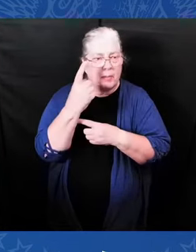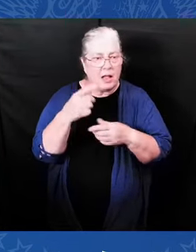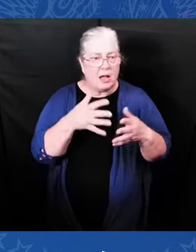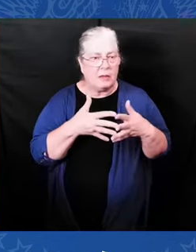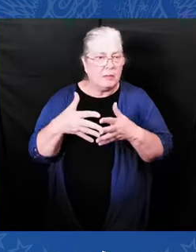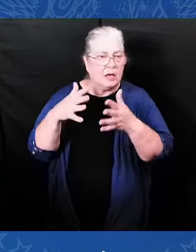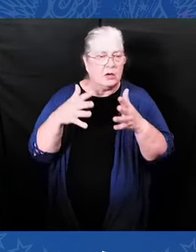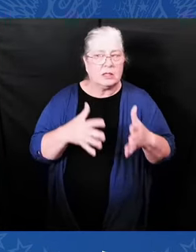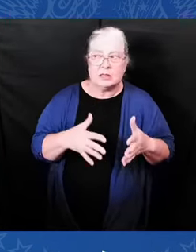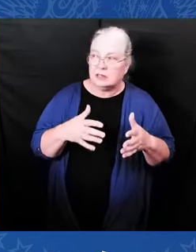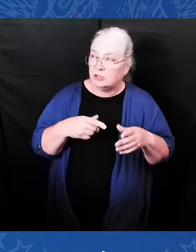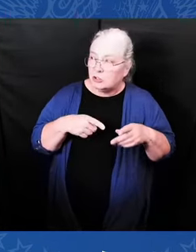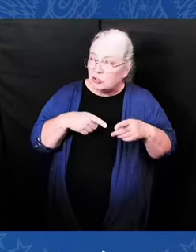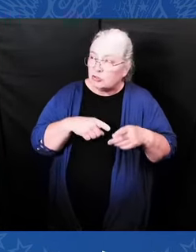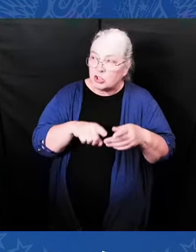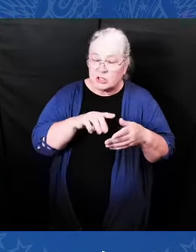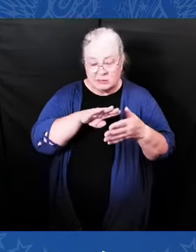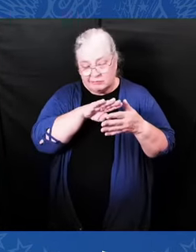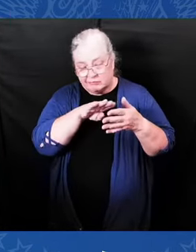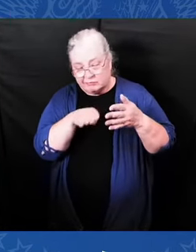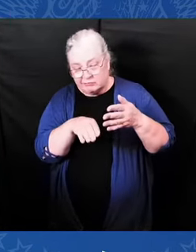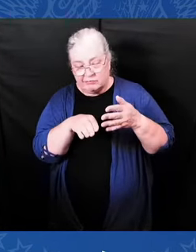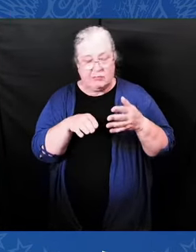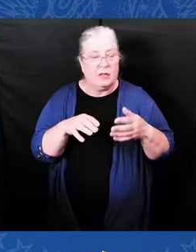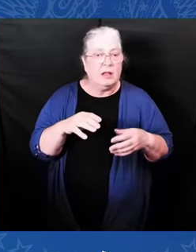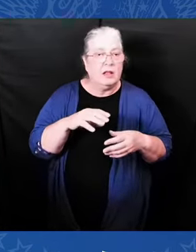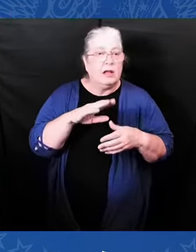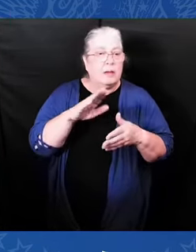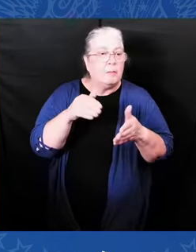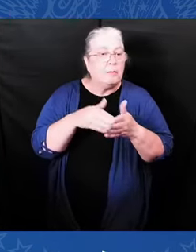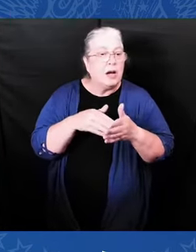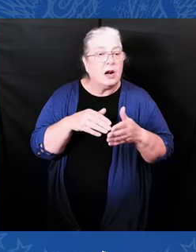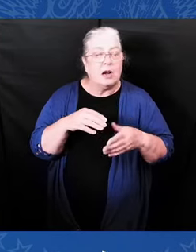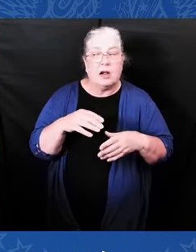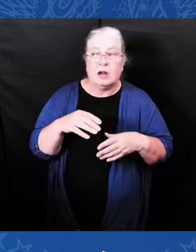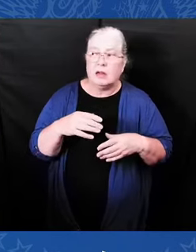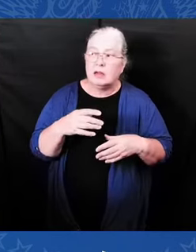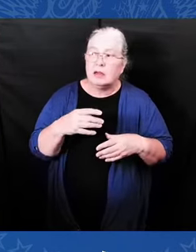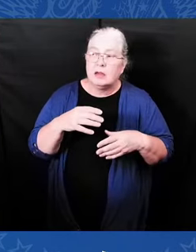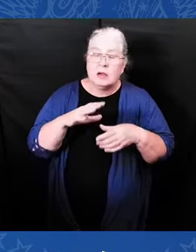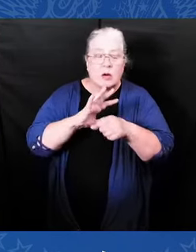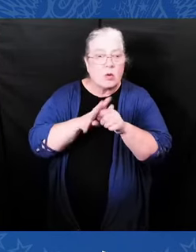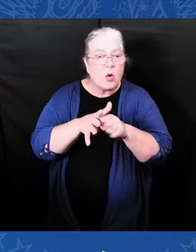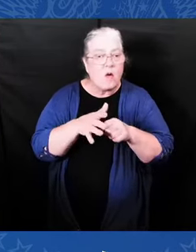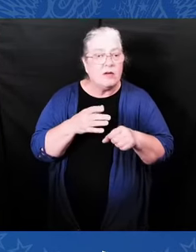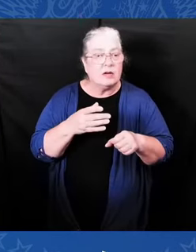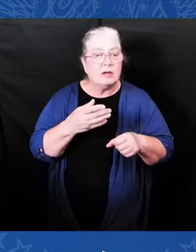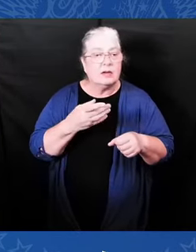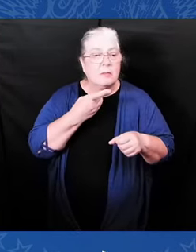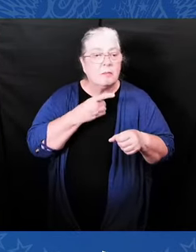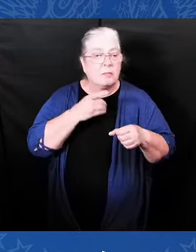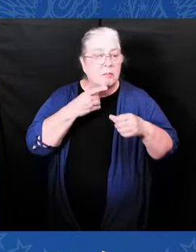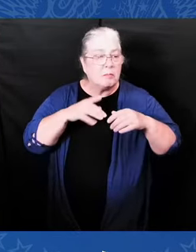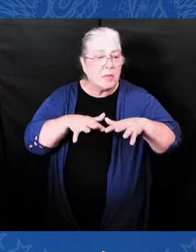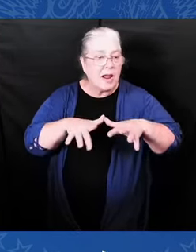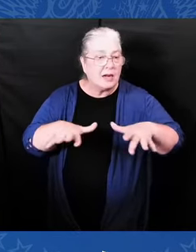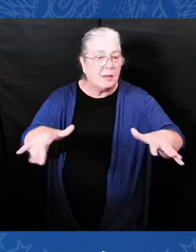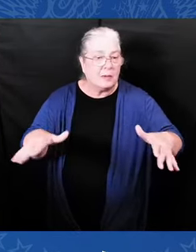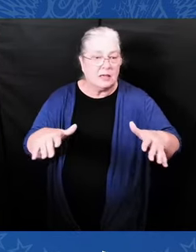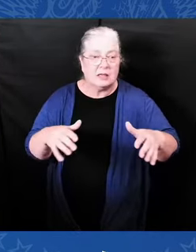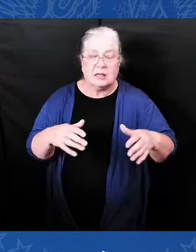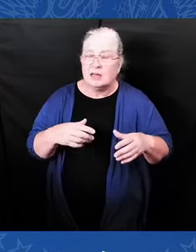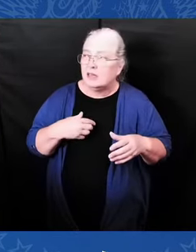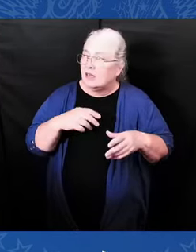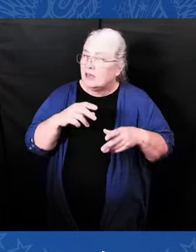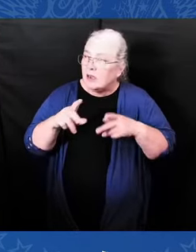elected me and Kamala and more members of the CBC. And together, we enacted historic laws to fundamentally transform this nation